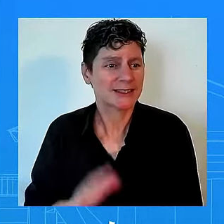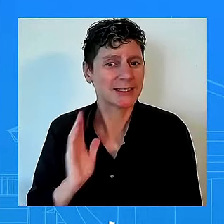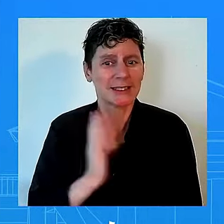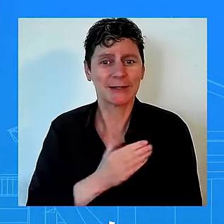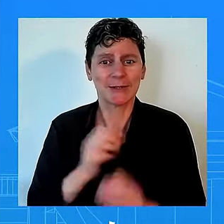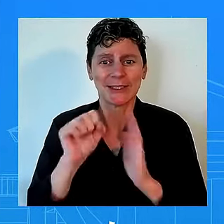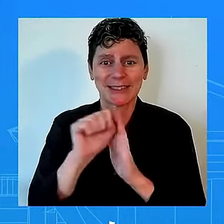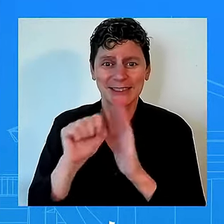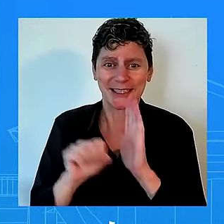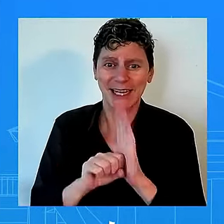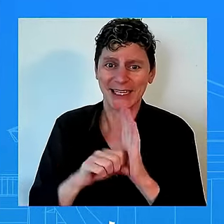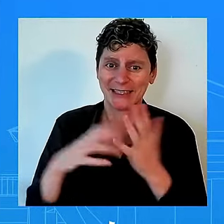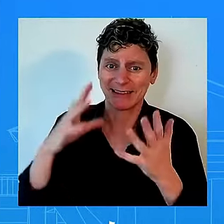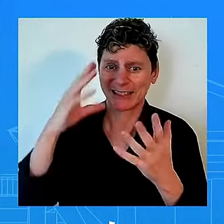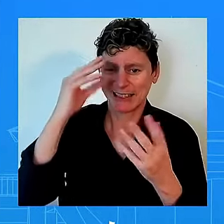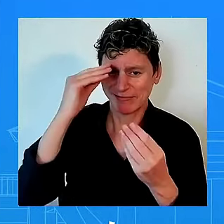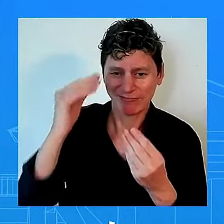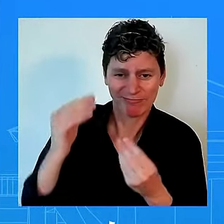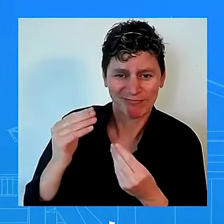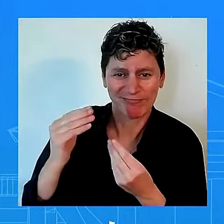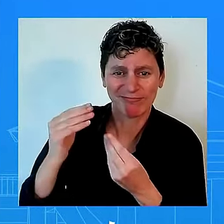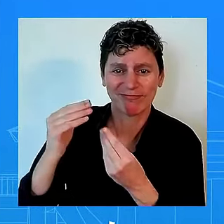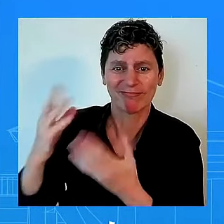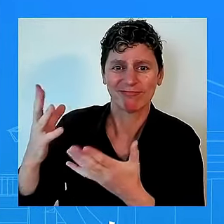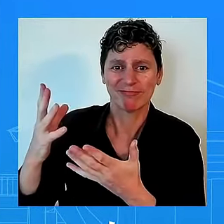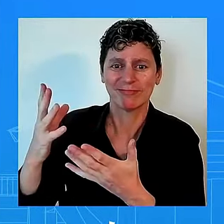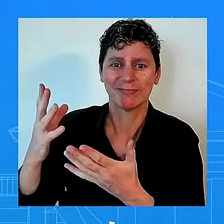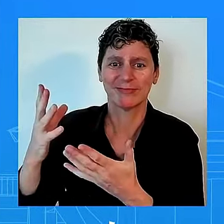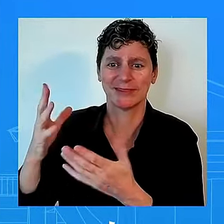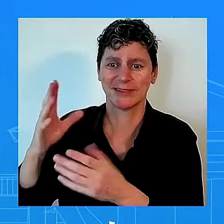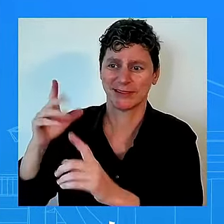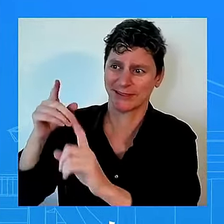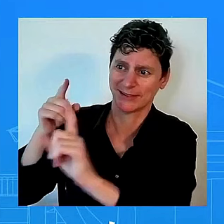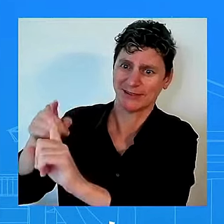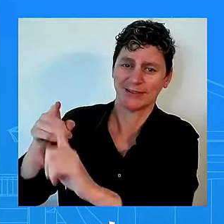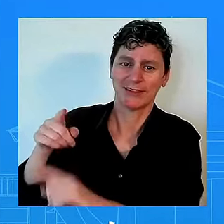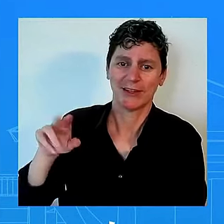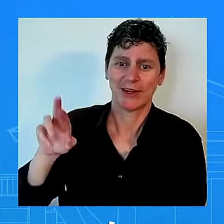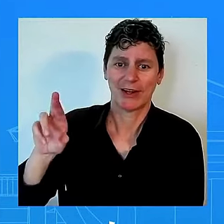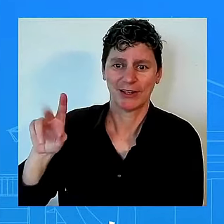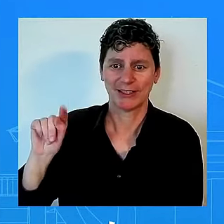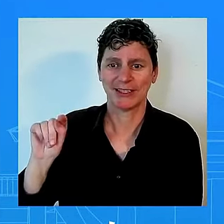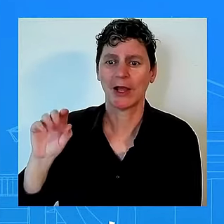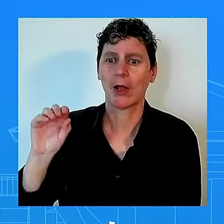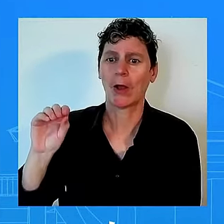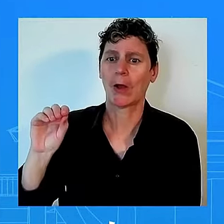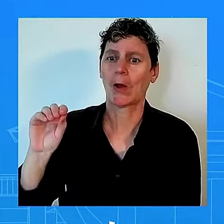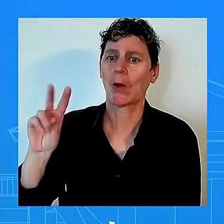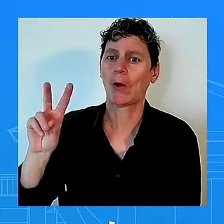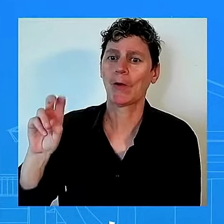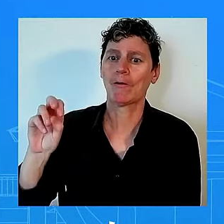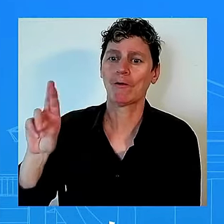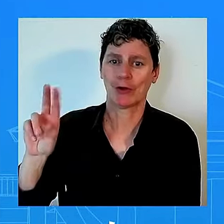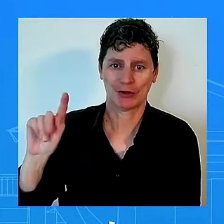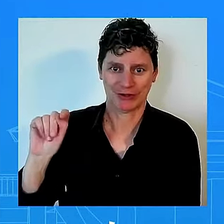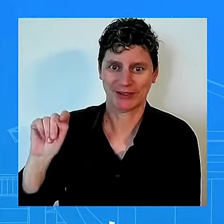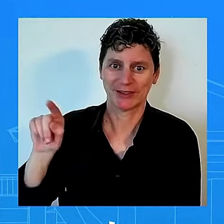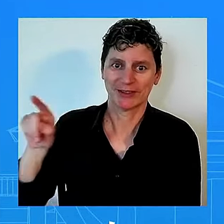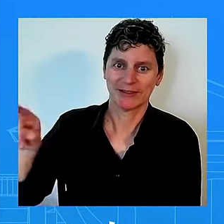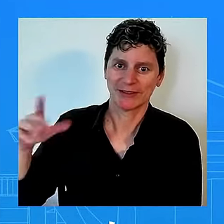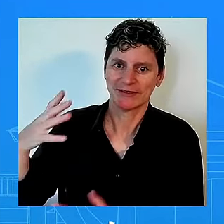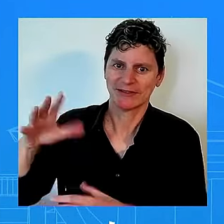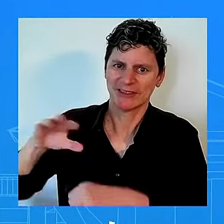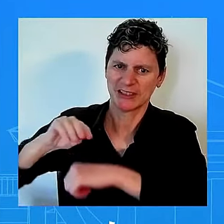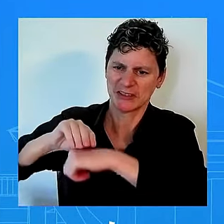fact in fact rt covert influence efforts extended to places like europe and africa that's what we learned